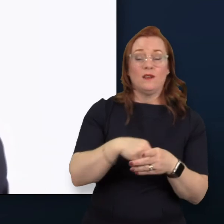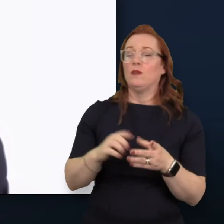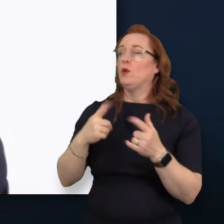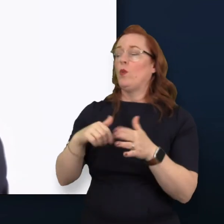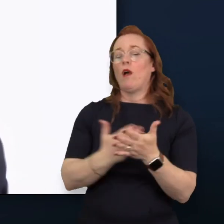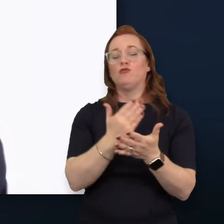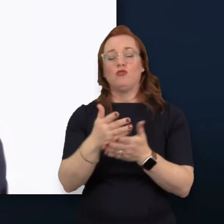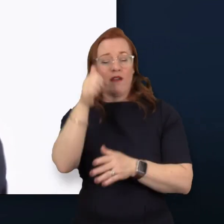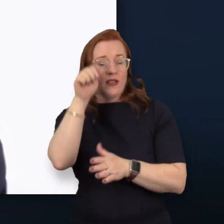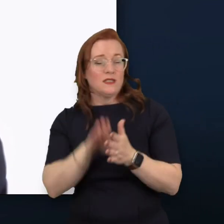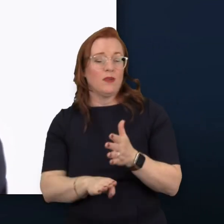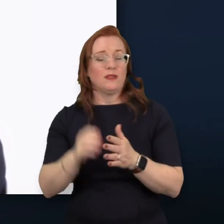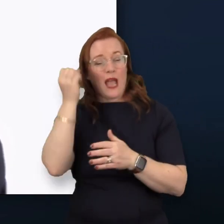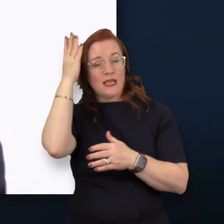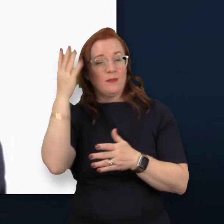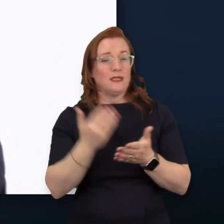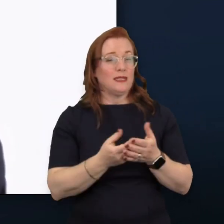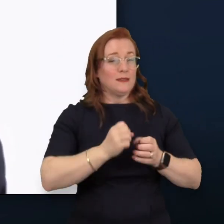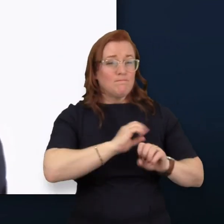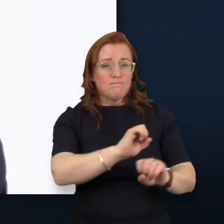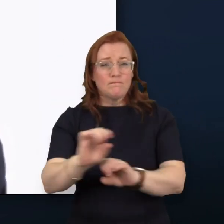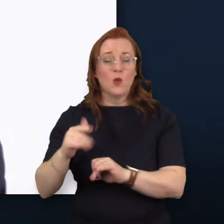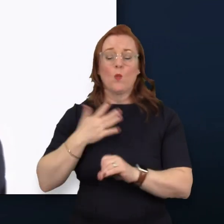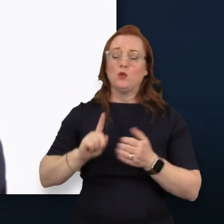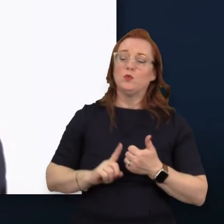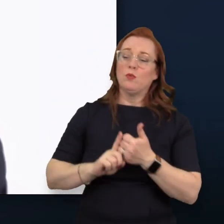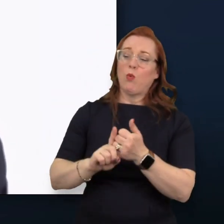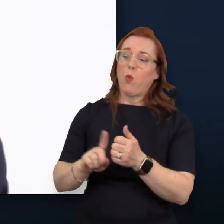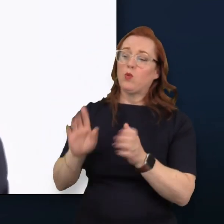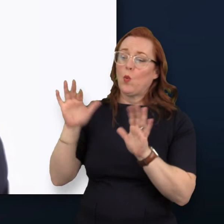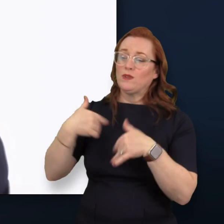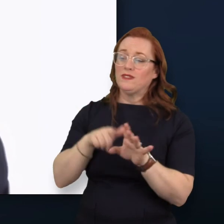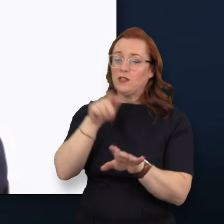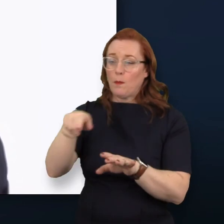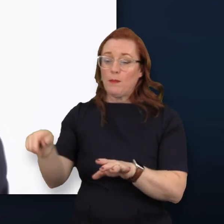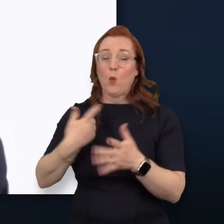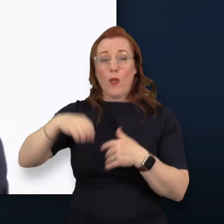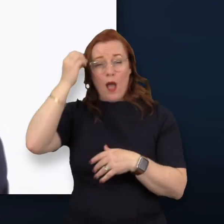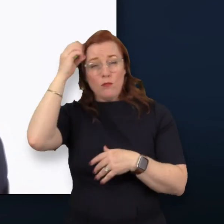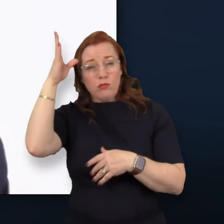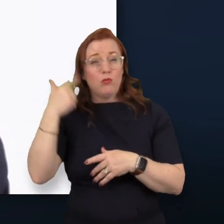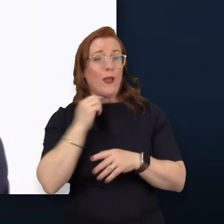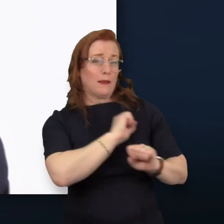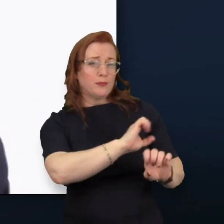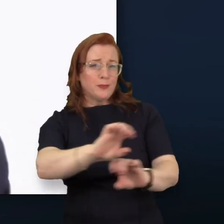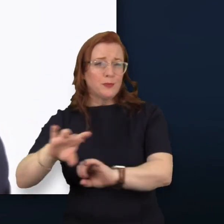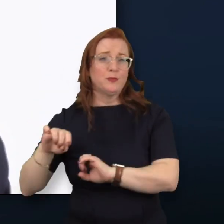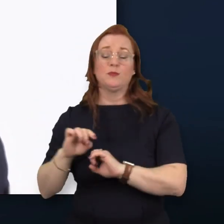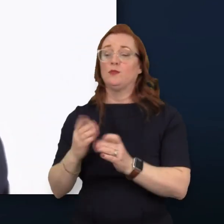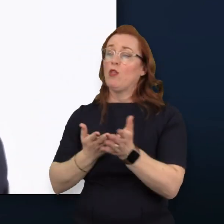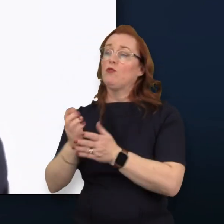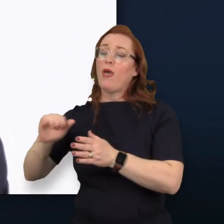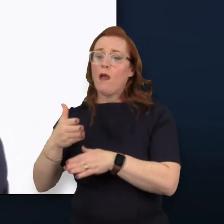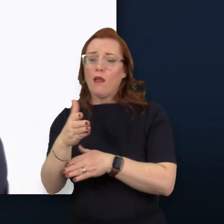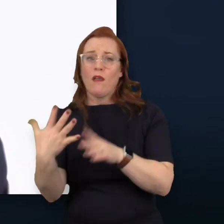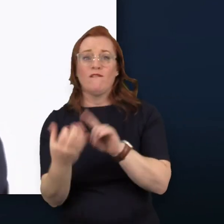experience and expertise in supporting autistic young people on their journey to work and employers to